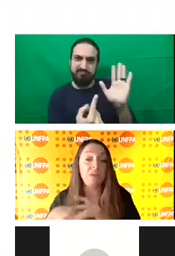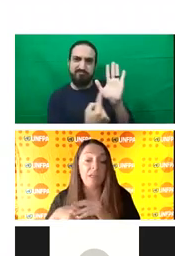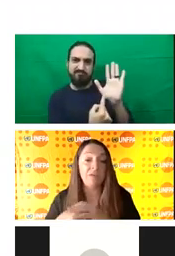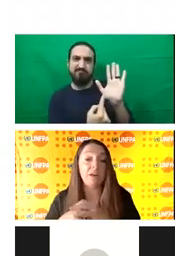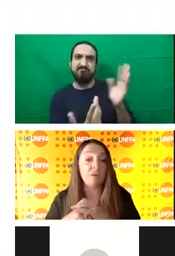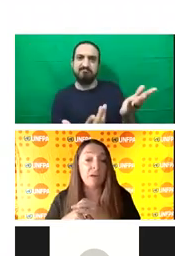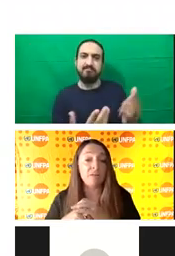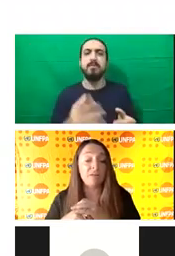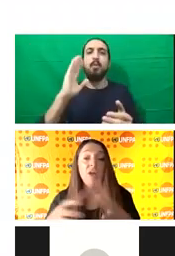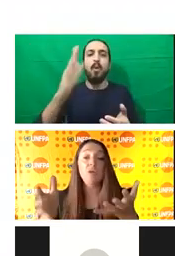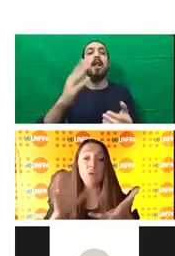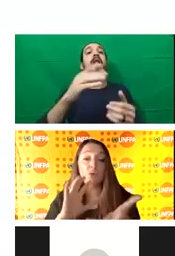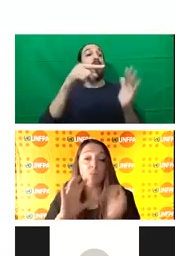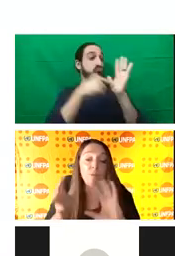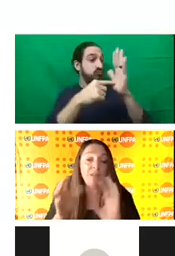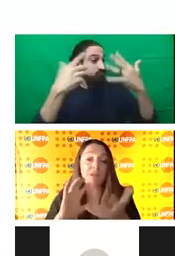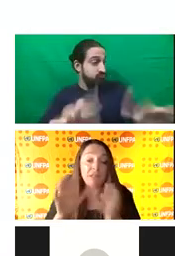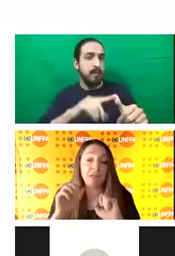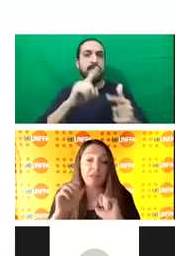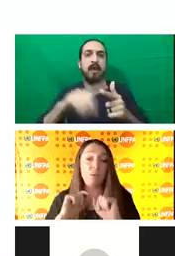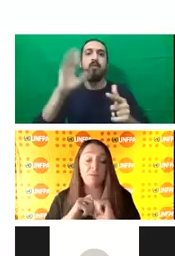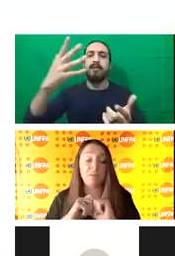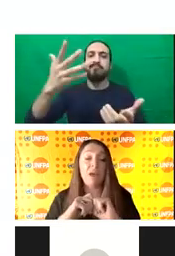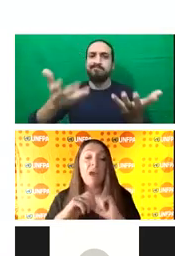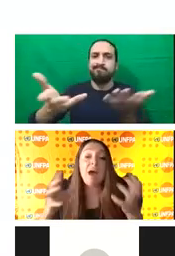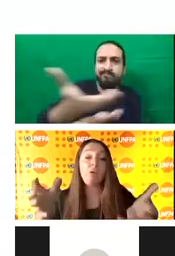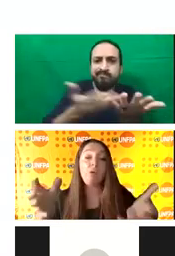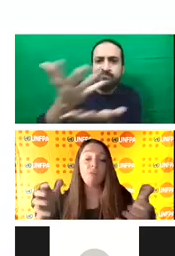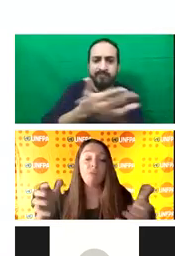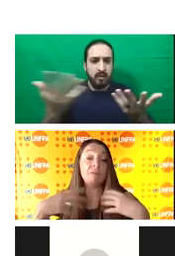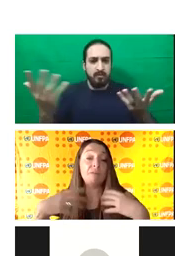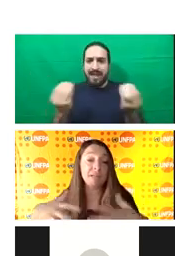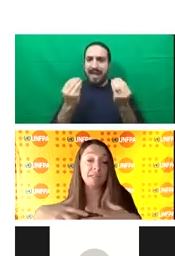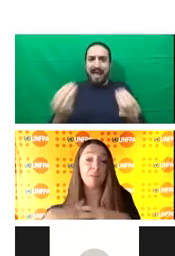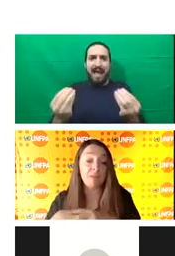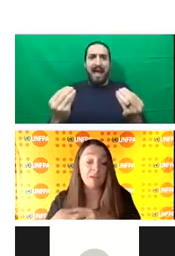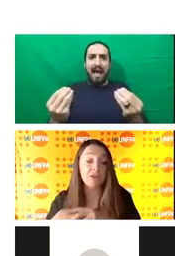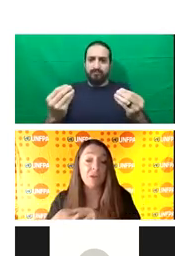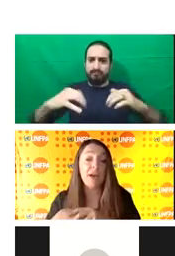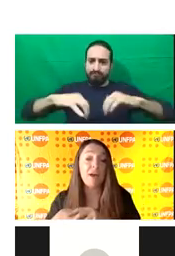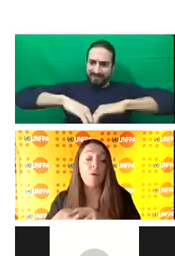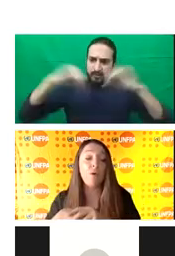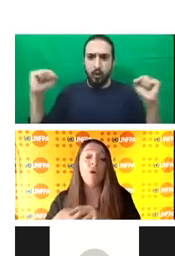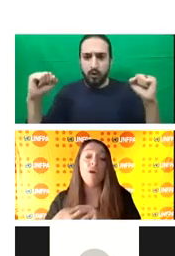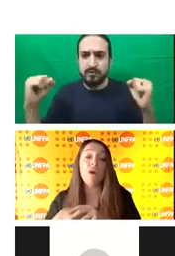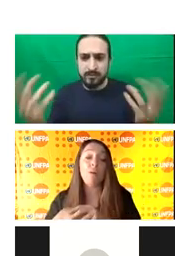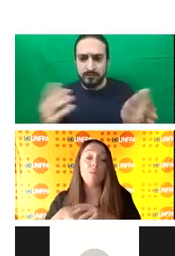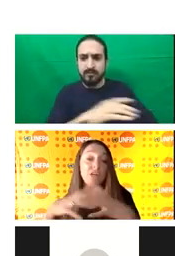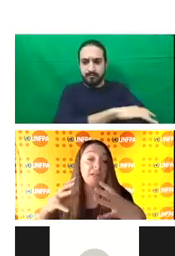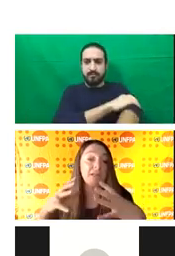and women-deliver have conducted. Two complementary studies that look at how countries have addressed climate action and how